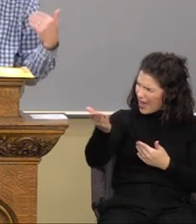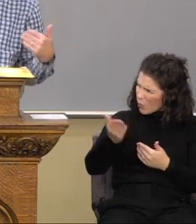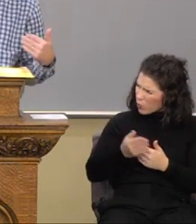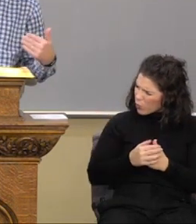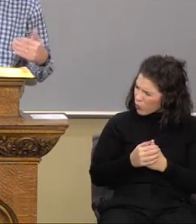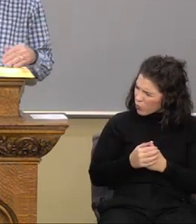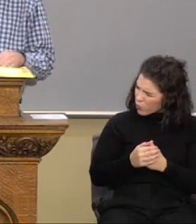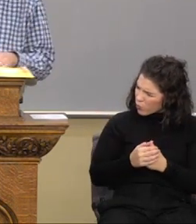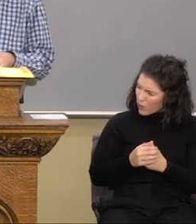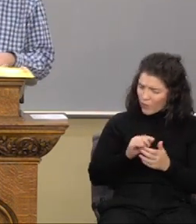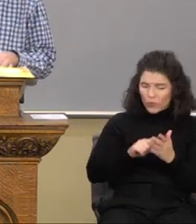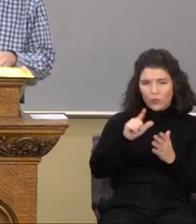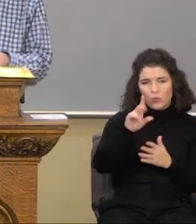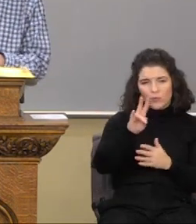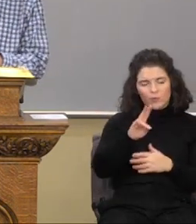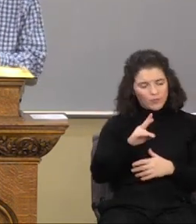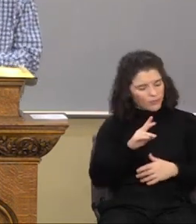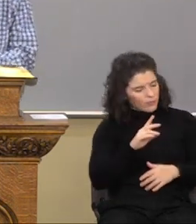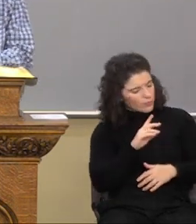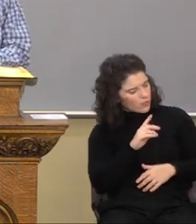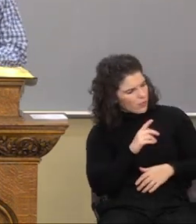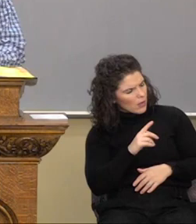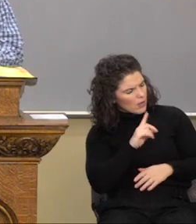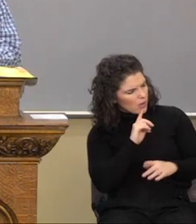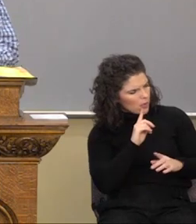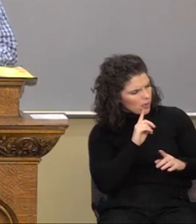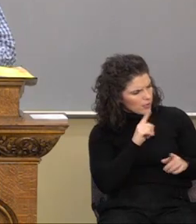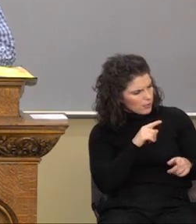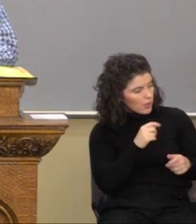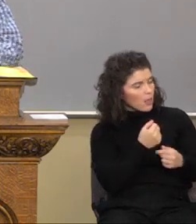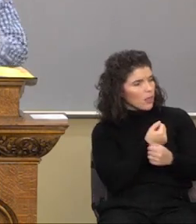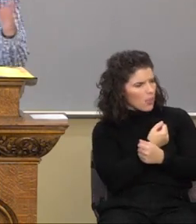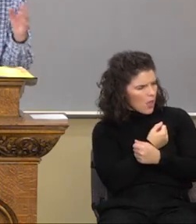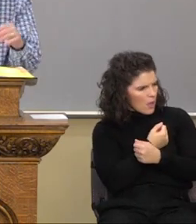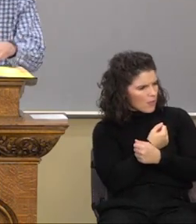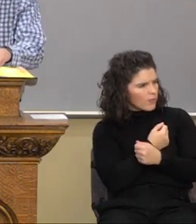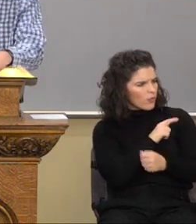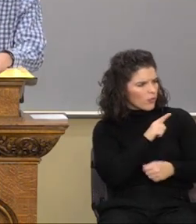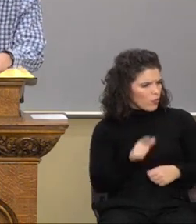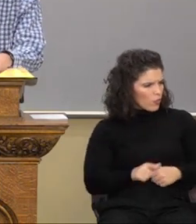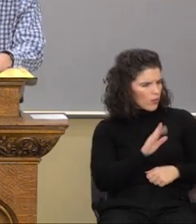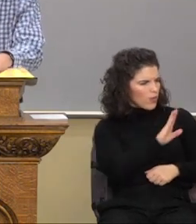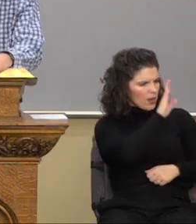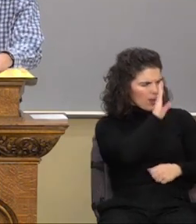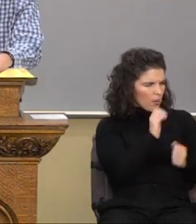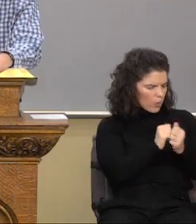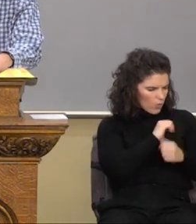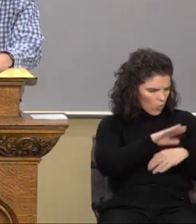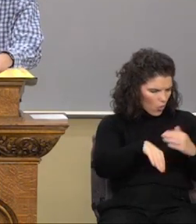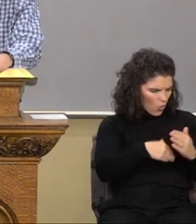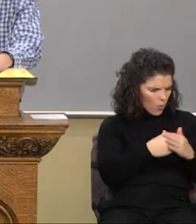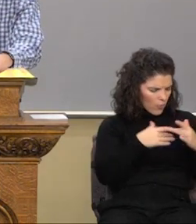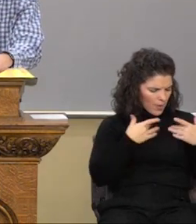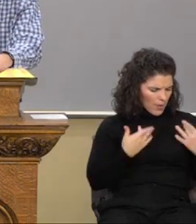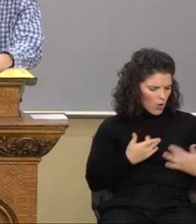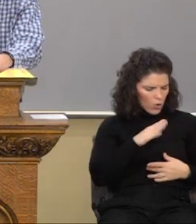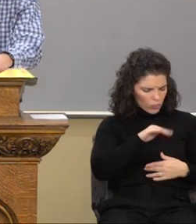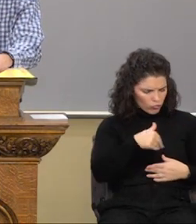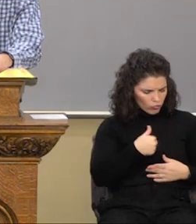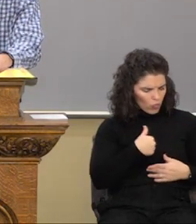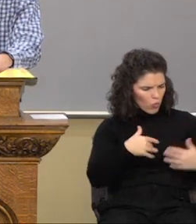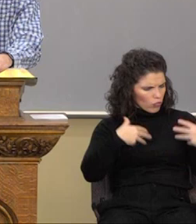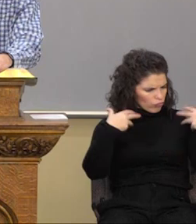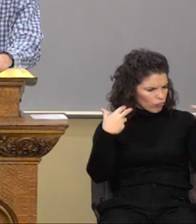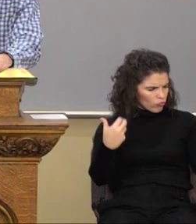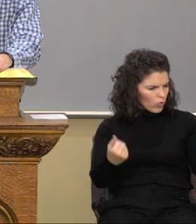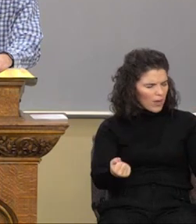Verse 27. And he answering said, thou shalt love the Lord thy God with all thy heart, with all thy soul, and with all thy strength, and with all thy mind,